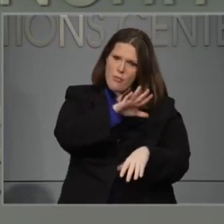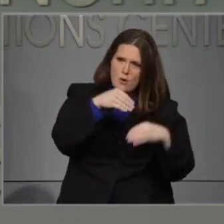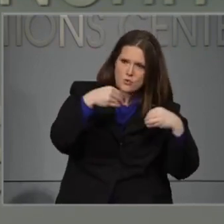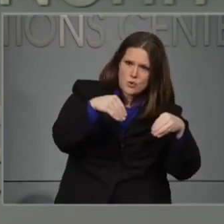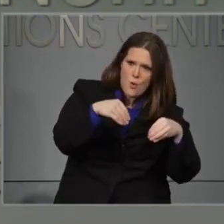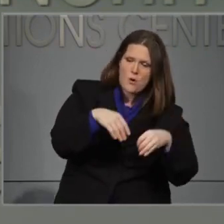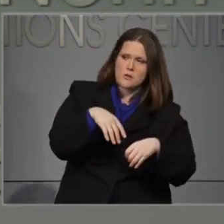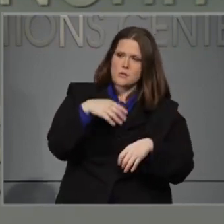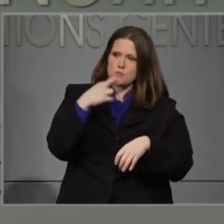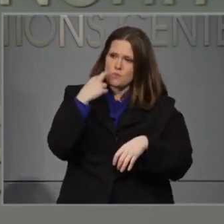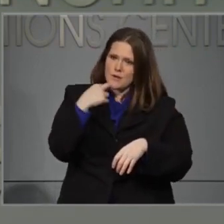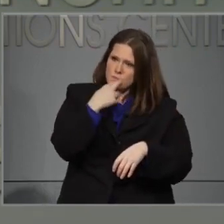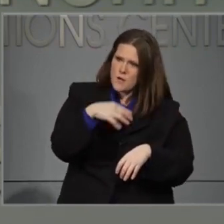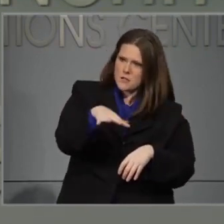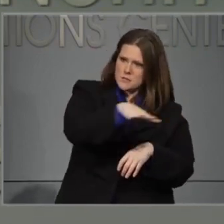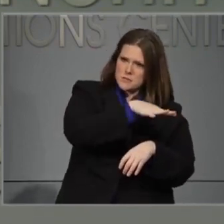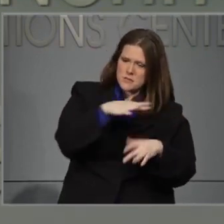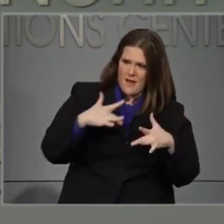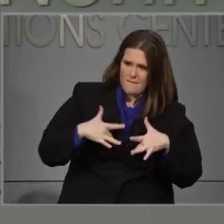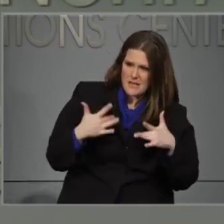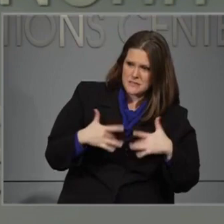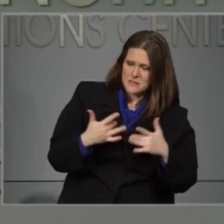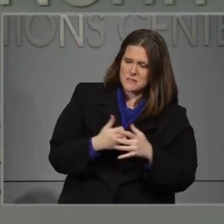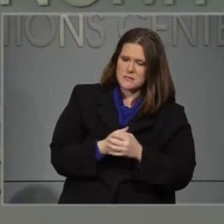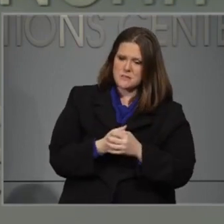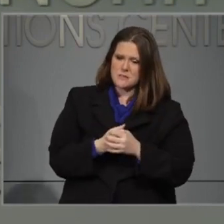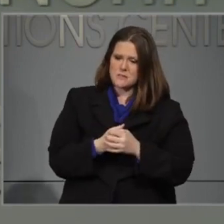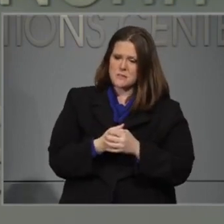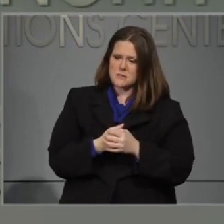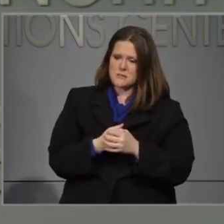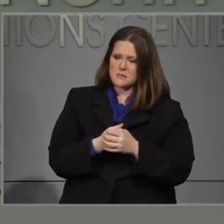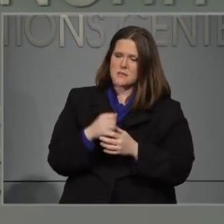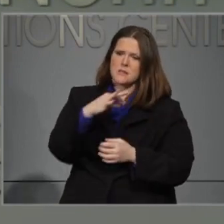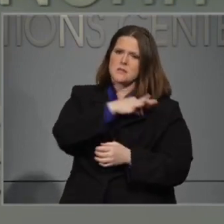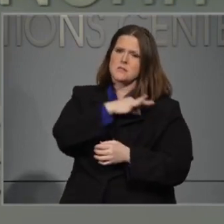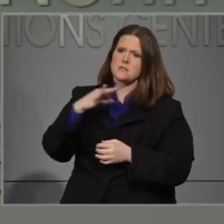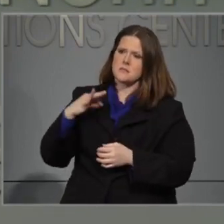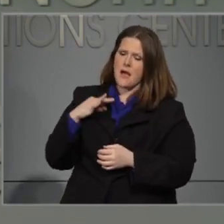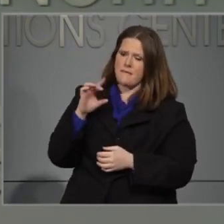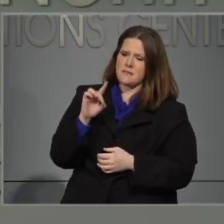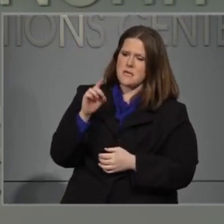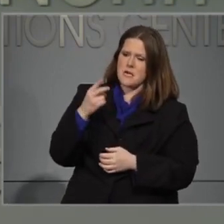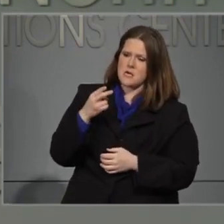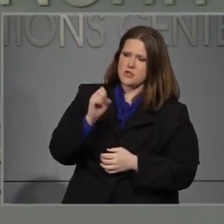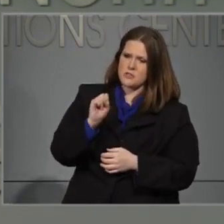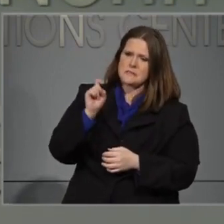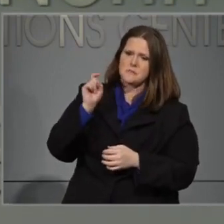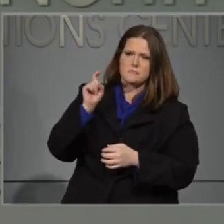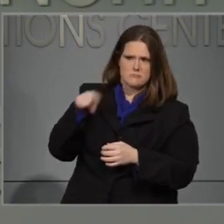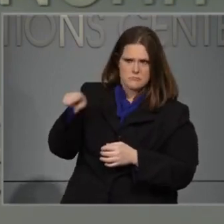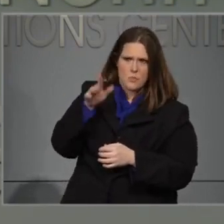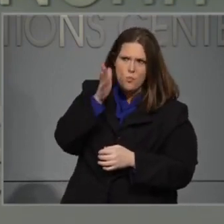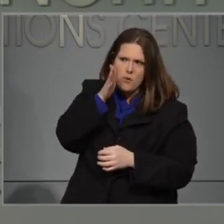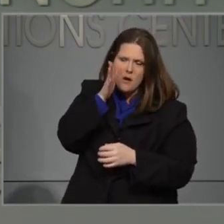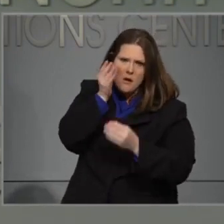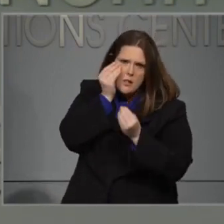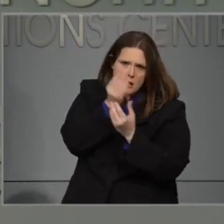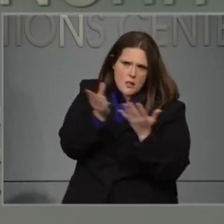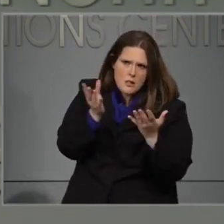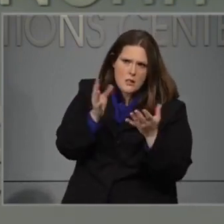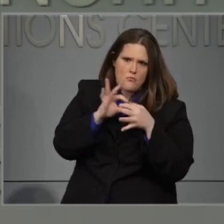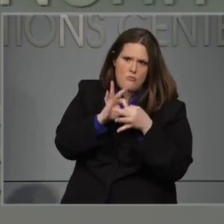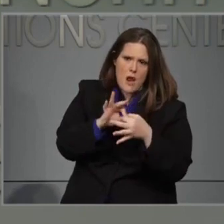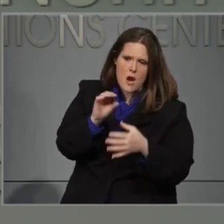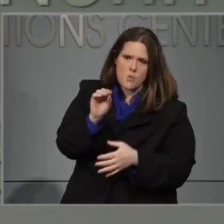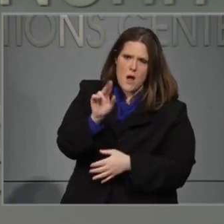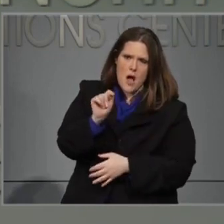events. What steps is DHHS taking to alert the public to outbreaks? And do you suspect that